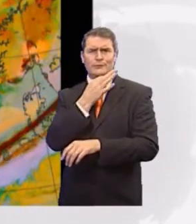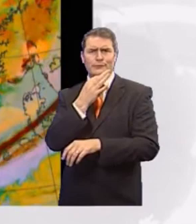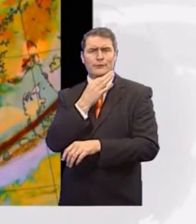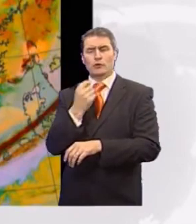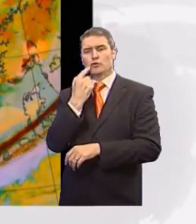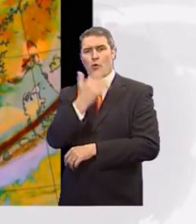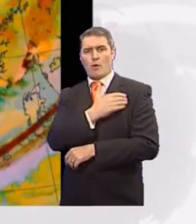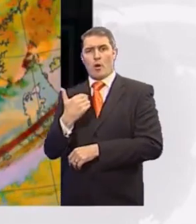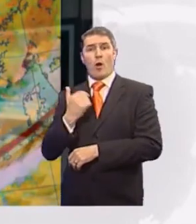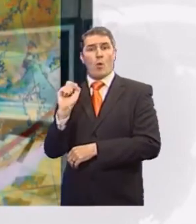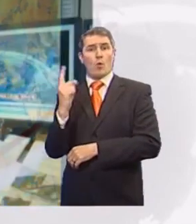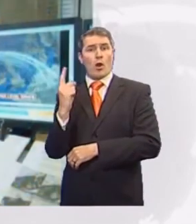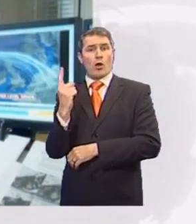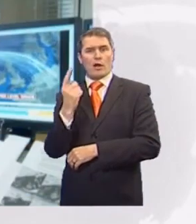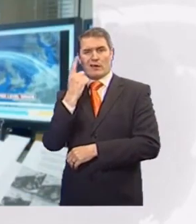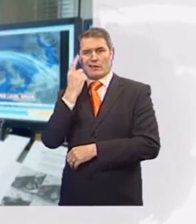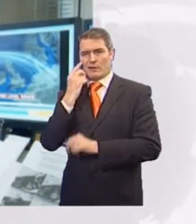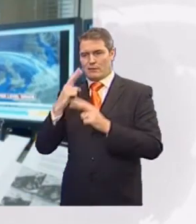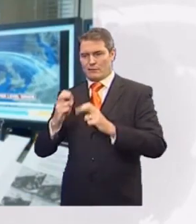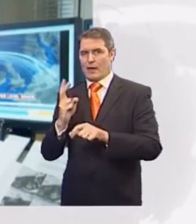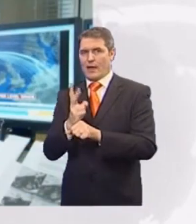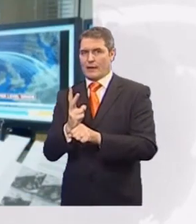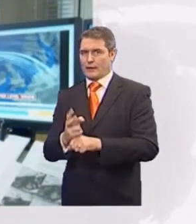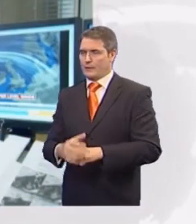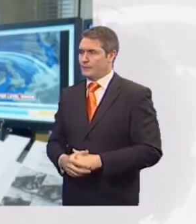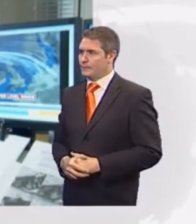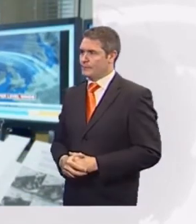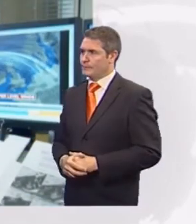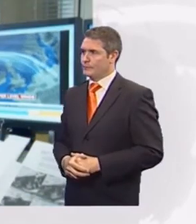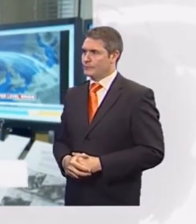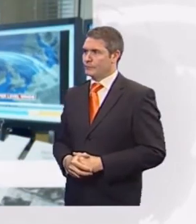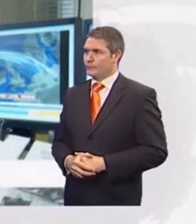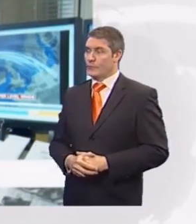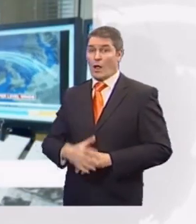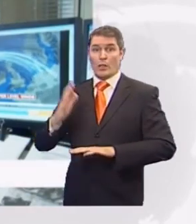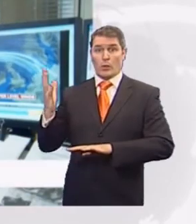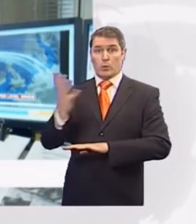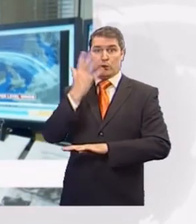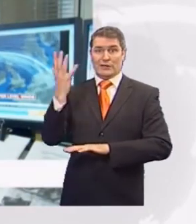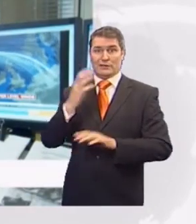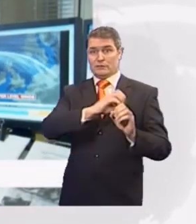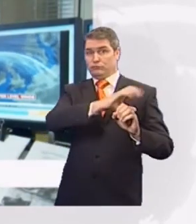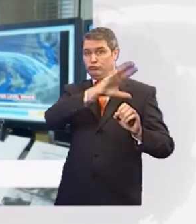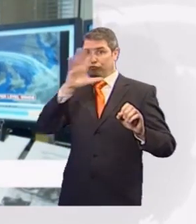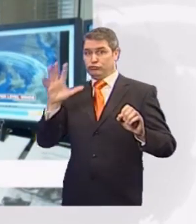tomorrow. There are two things to consider one is the winds in the upper atmosphere. Over the next 24 hours they're going to go for a more wet